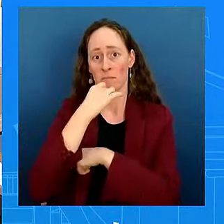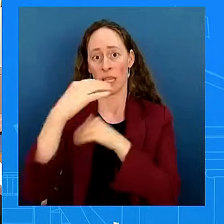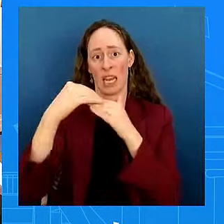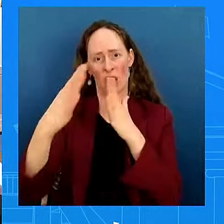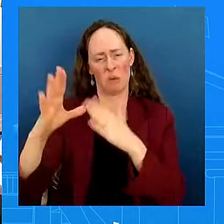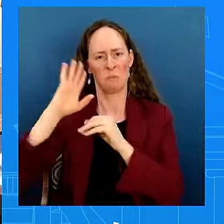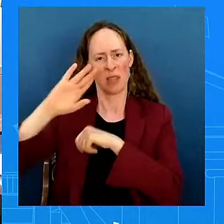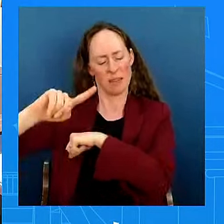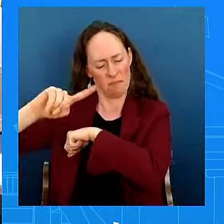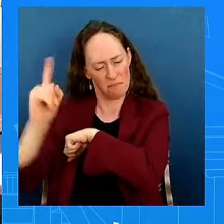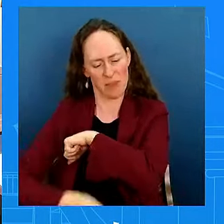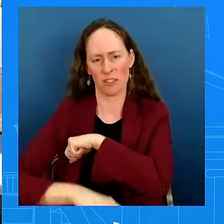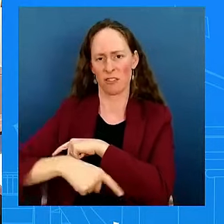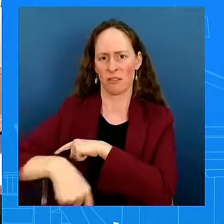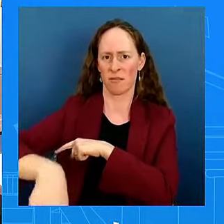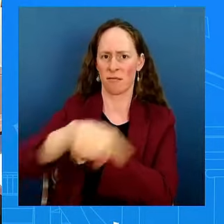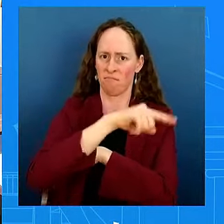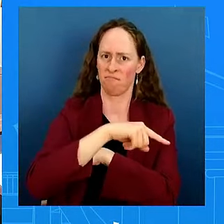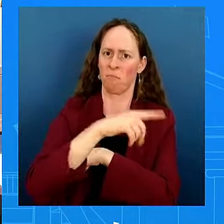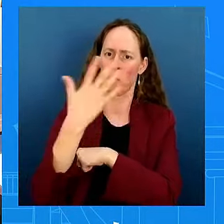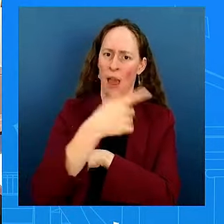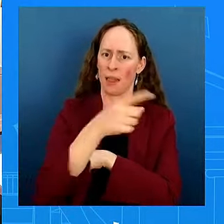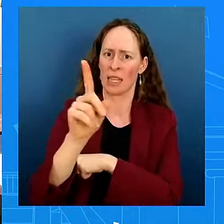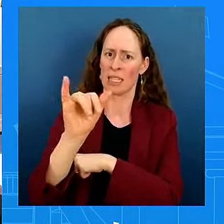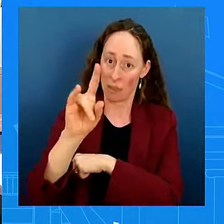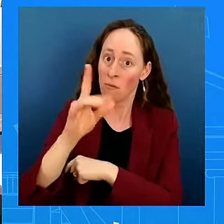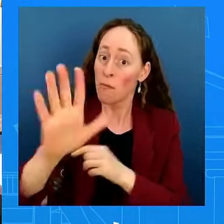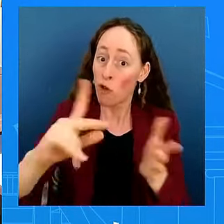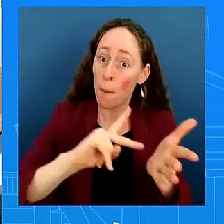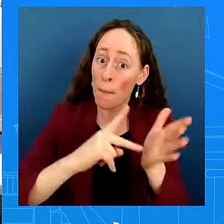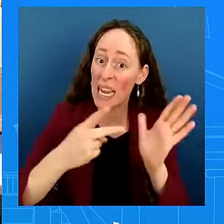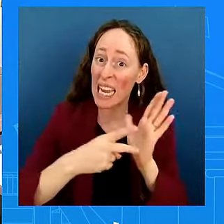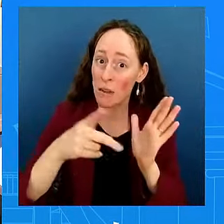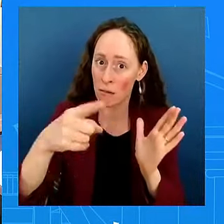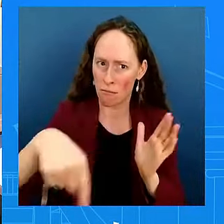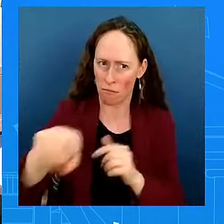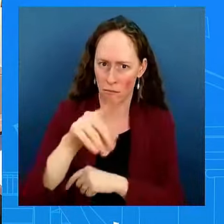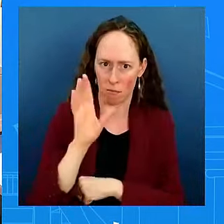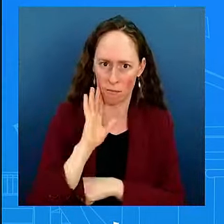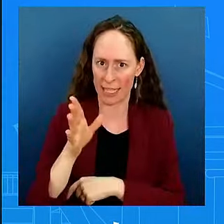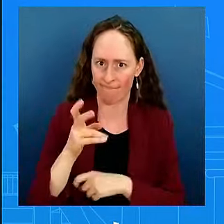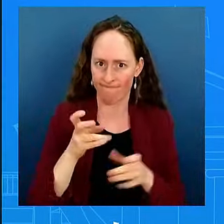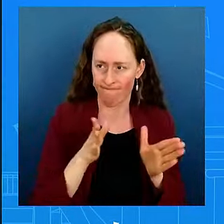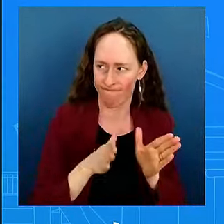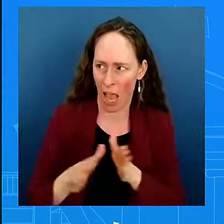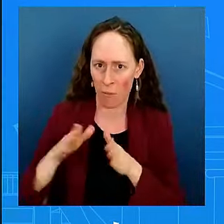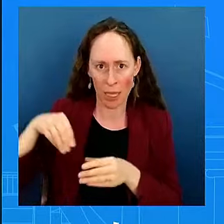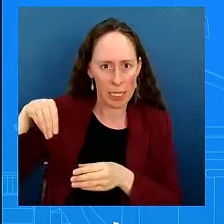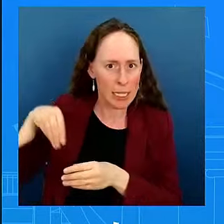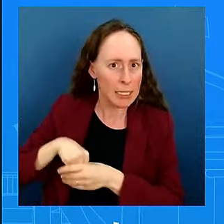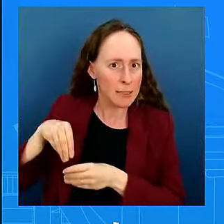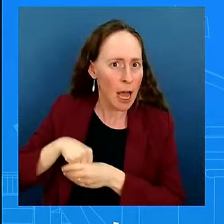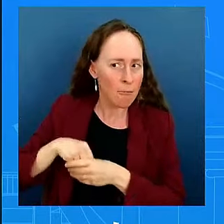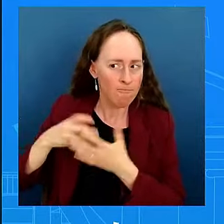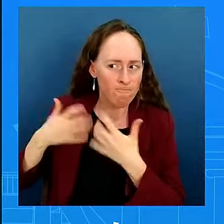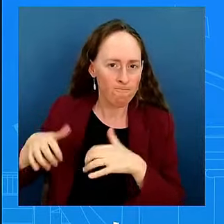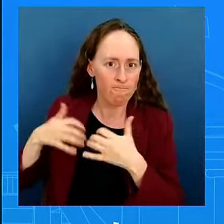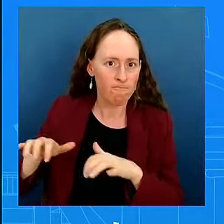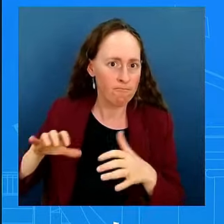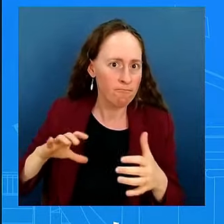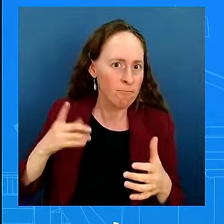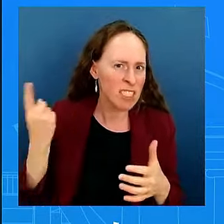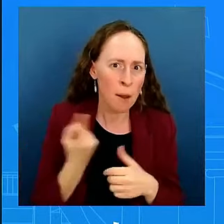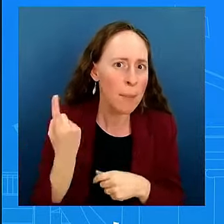planning to take to ensure that that will happen? MS. So I'm not going to get into, as you know, we just don't telegraph those types of things.